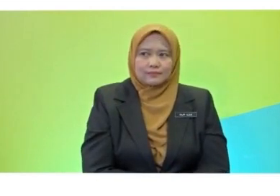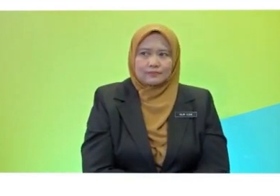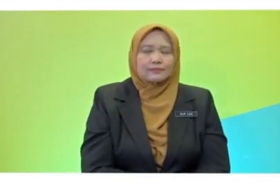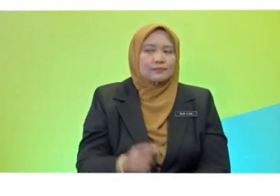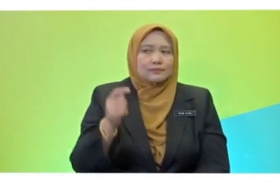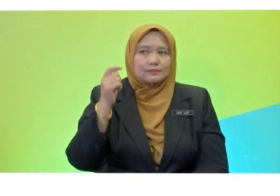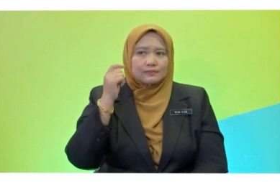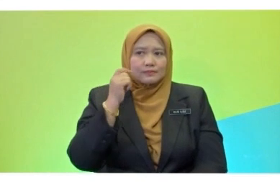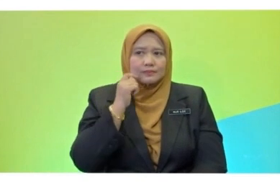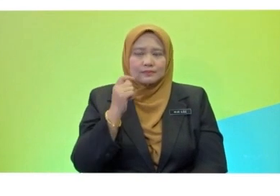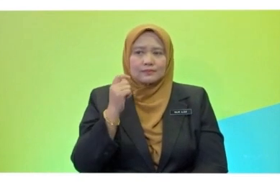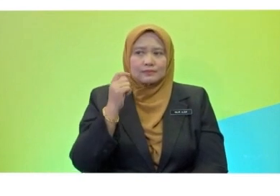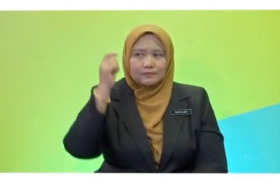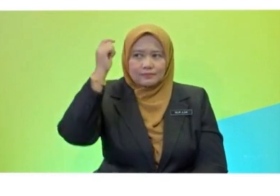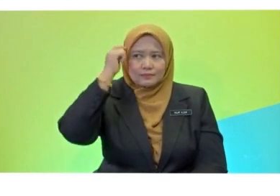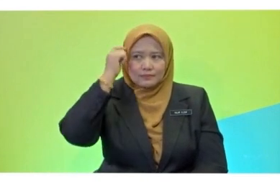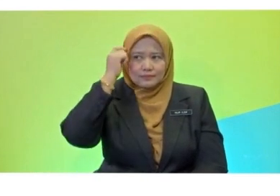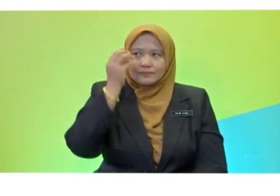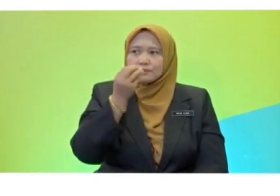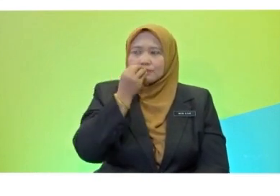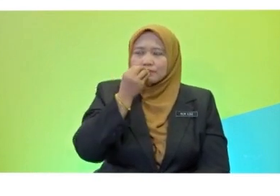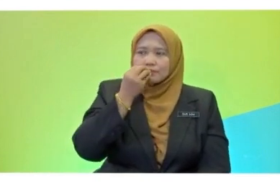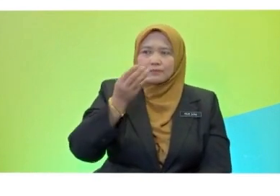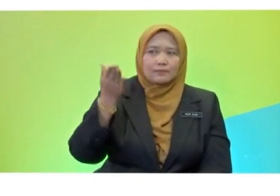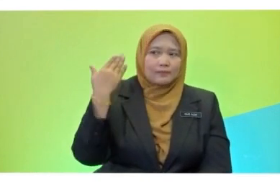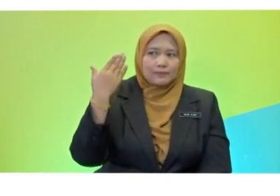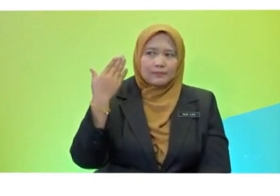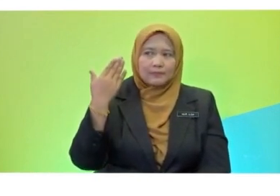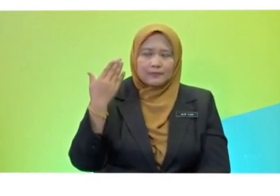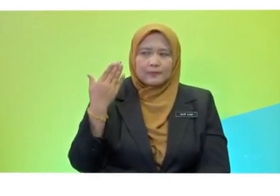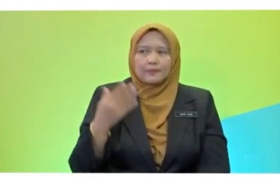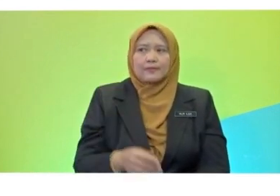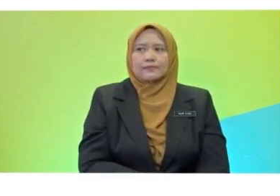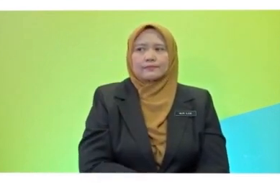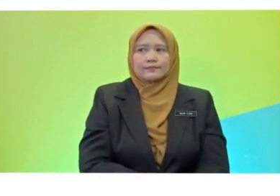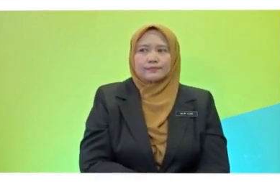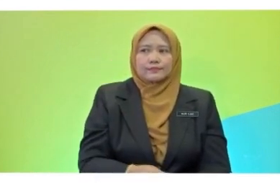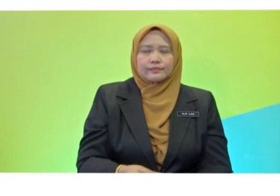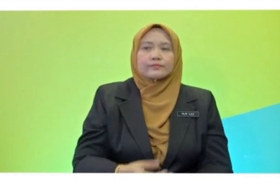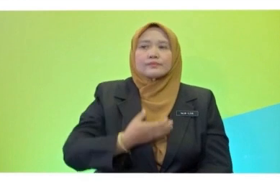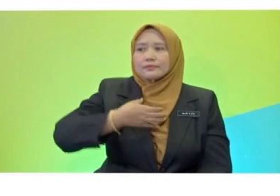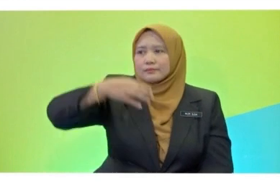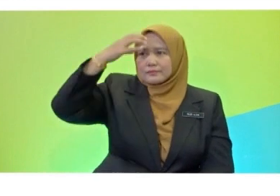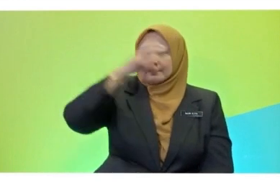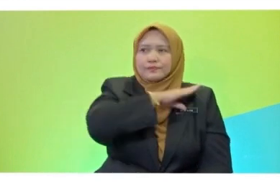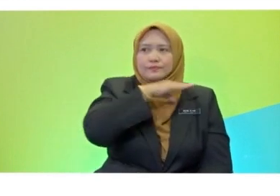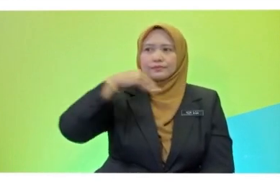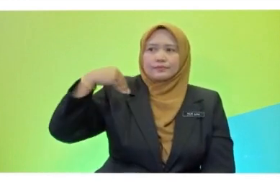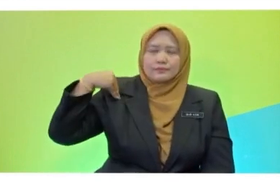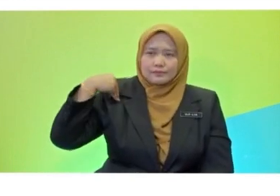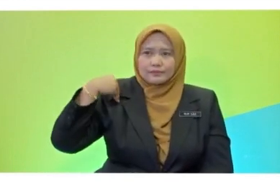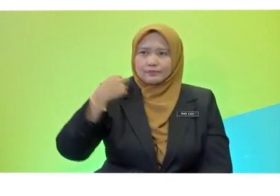Tan fed the elephants... No. Tan fed the giraffes at the zoo